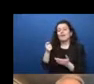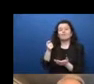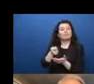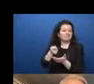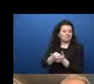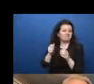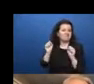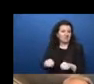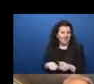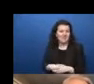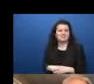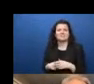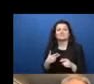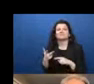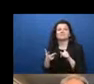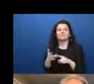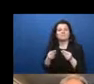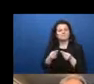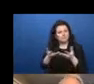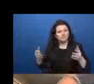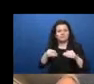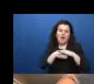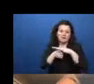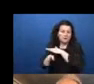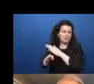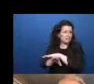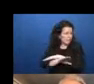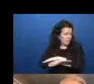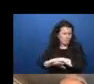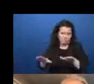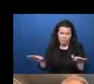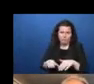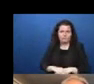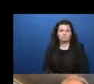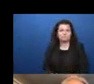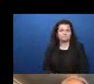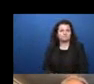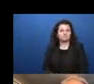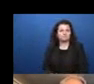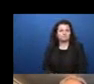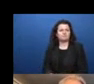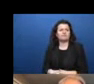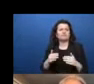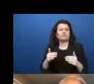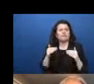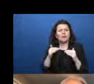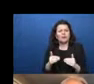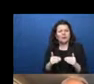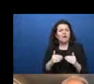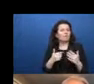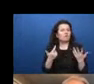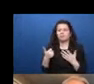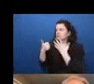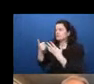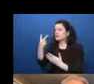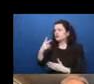We need to construct confidence. Accessibility should be for all, whether you're 62 or 22. Yeah. And the big one for me was